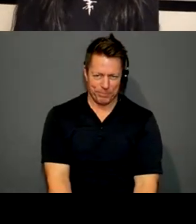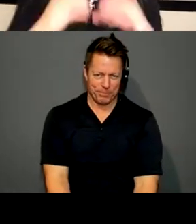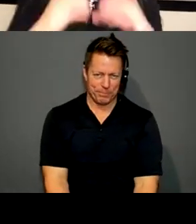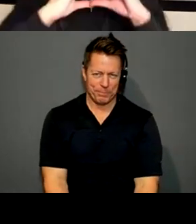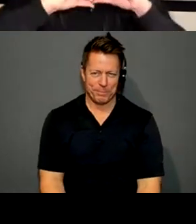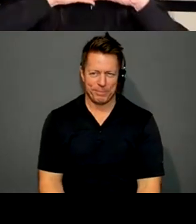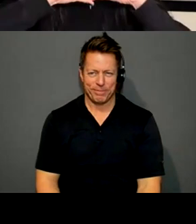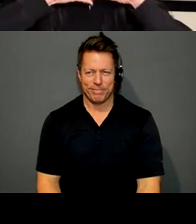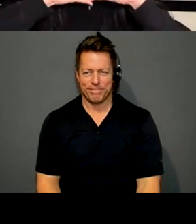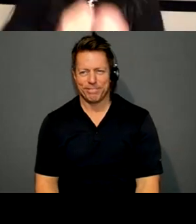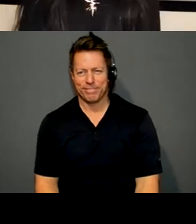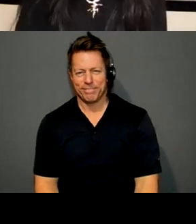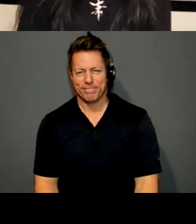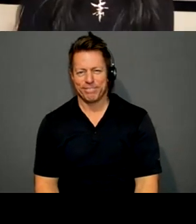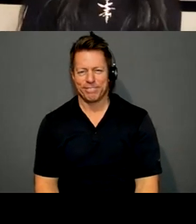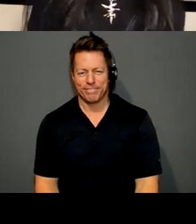Well, thank y'all.